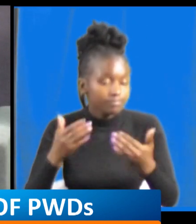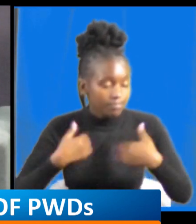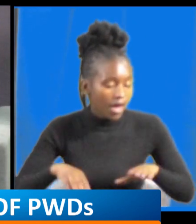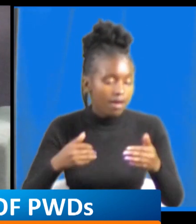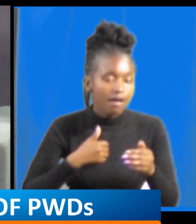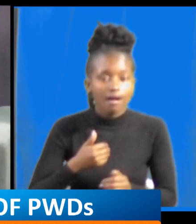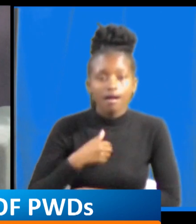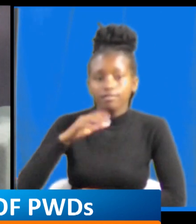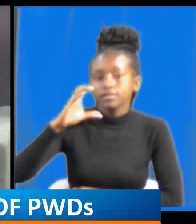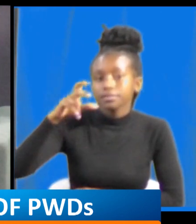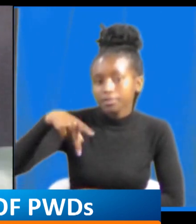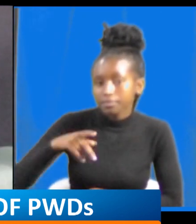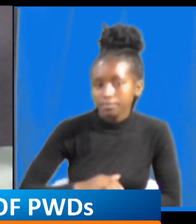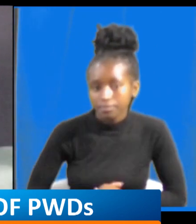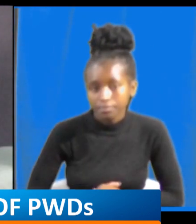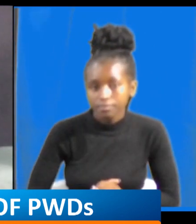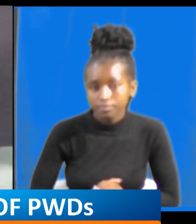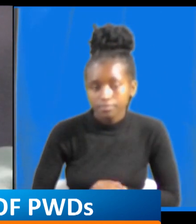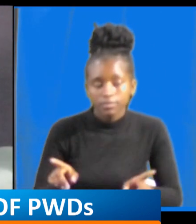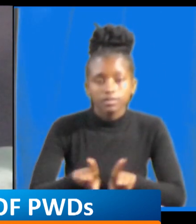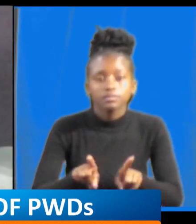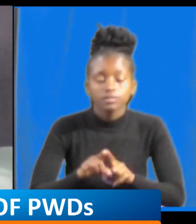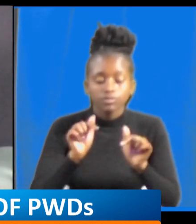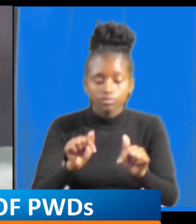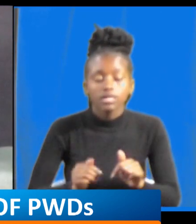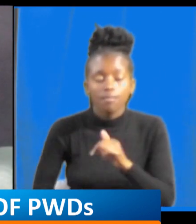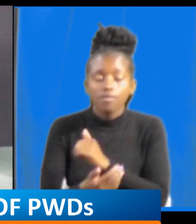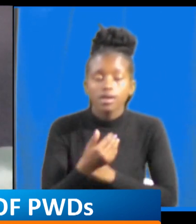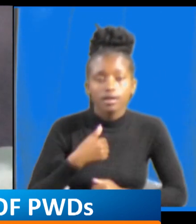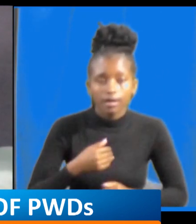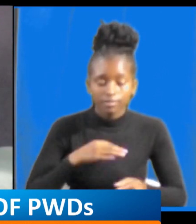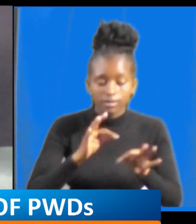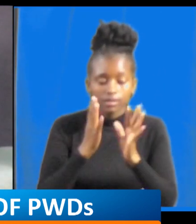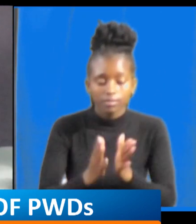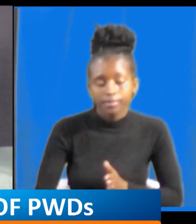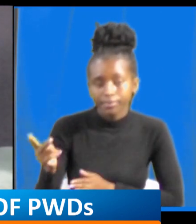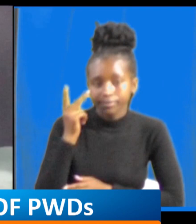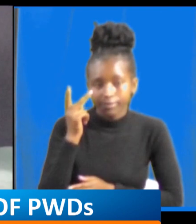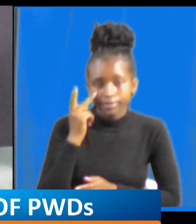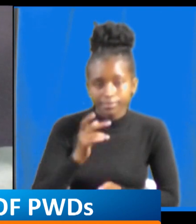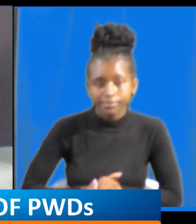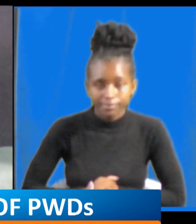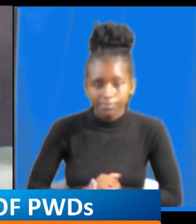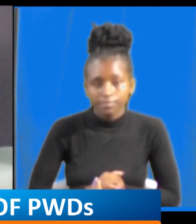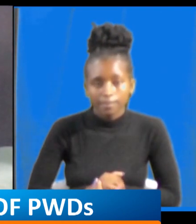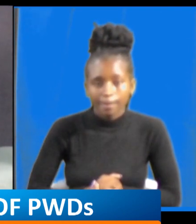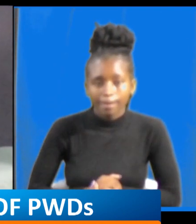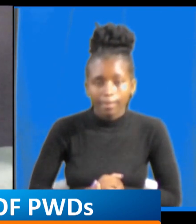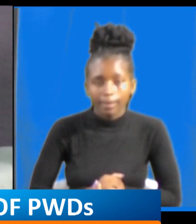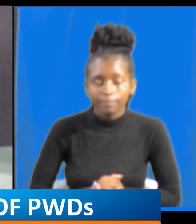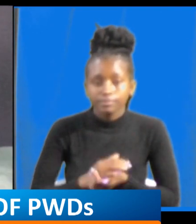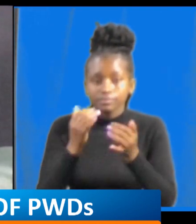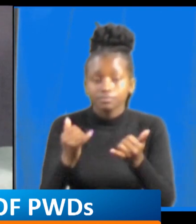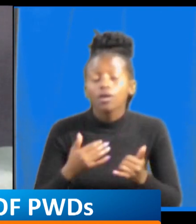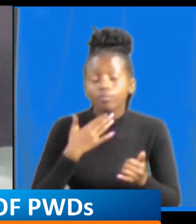thank you and of course this morning my sign language interpreter is Esther Kenney now to begin